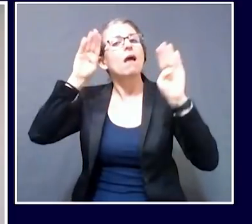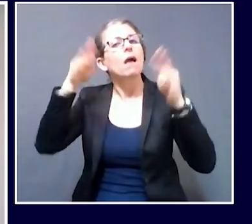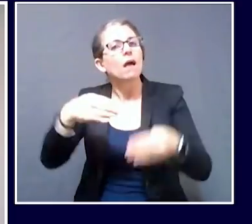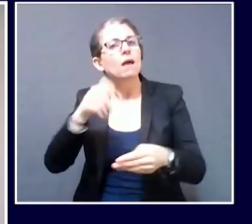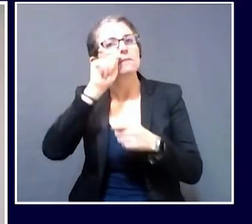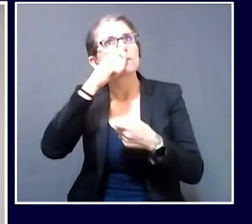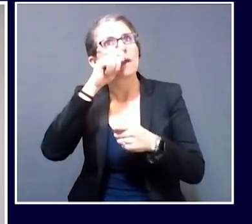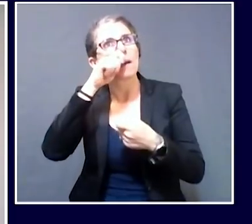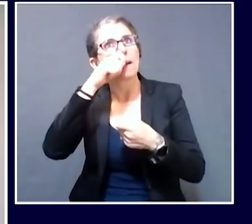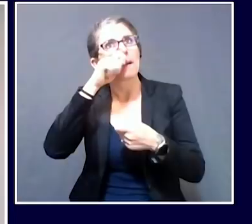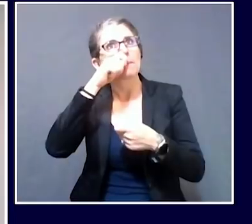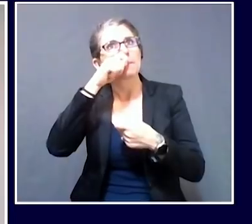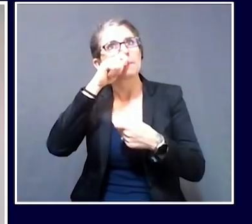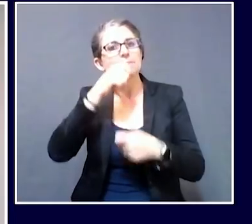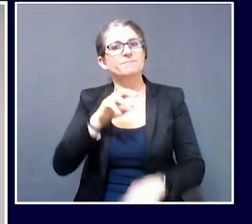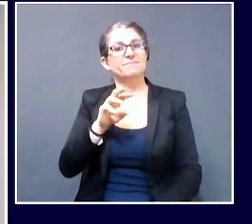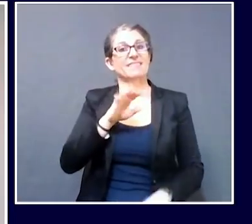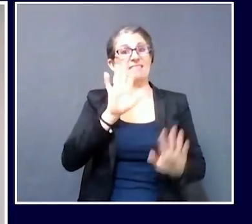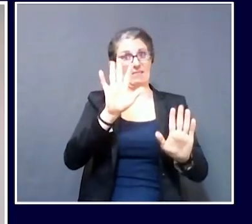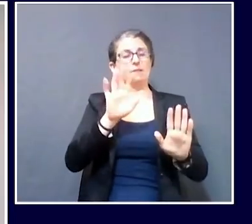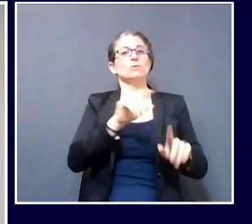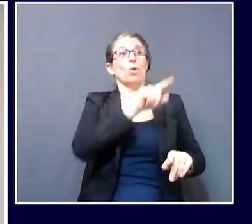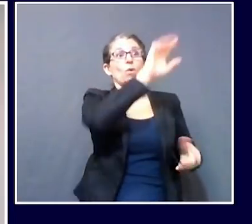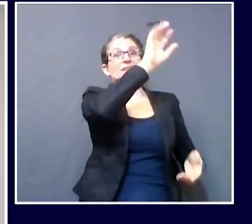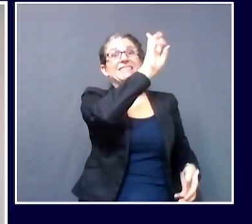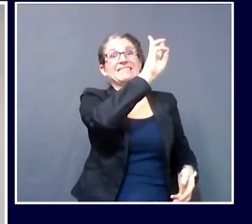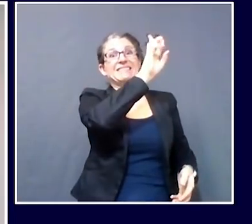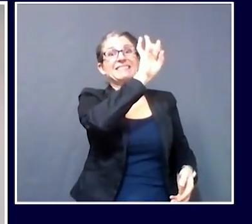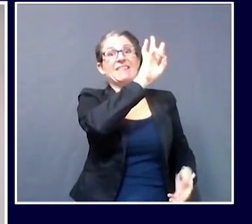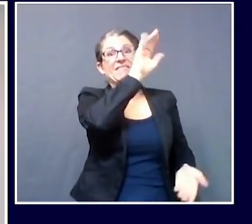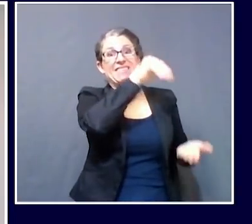,873.